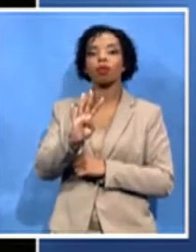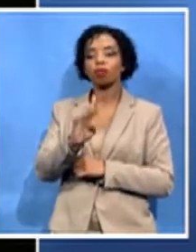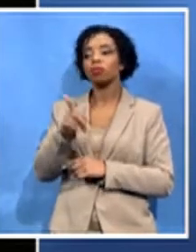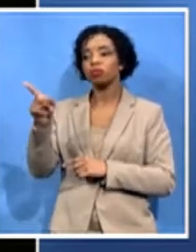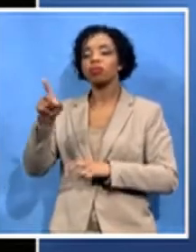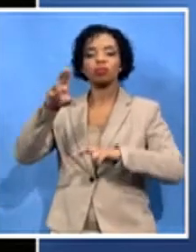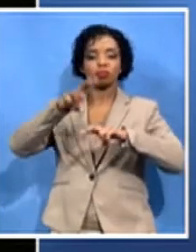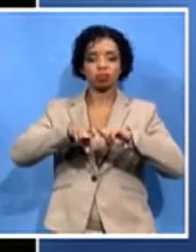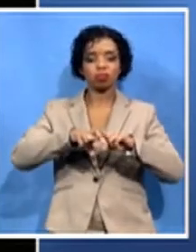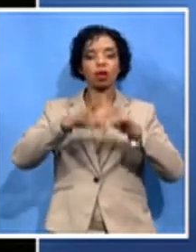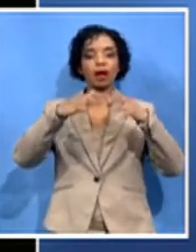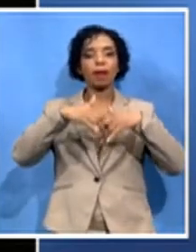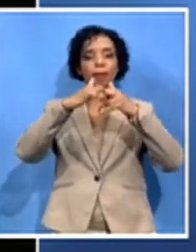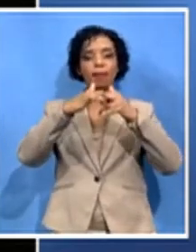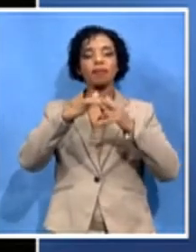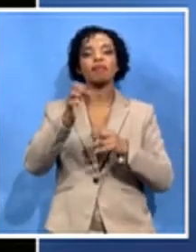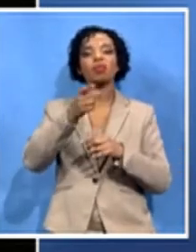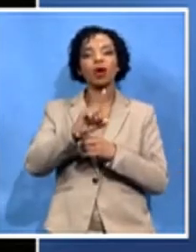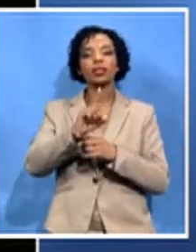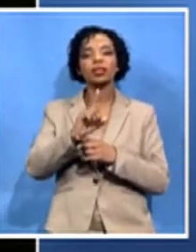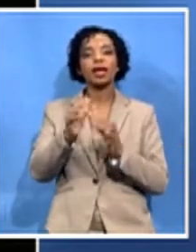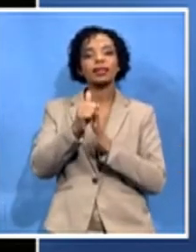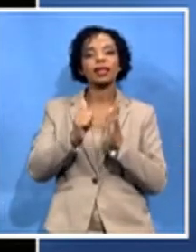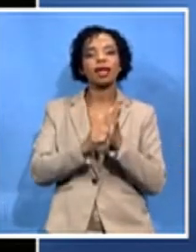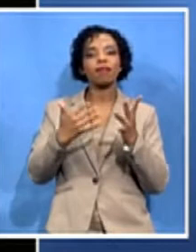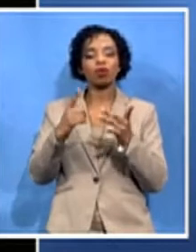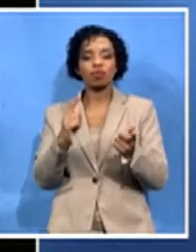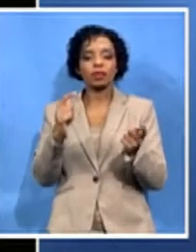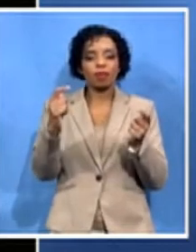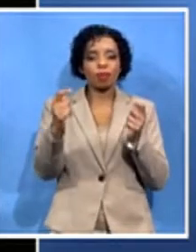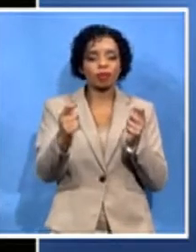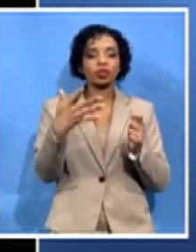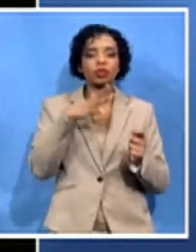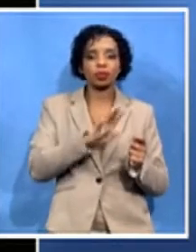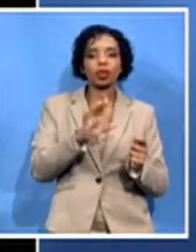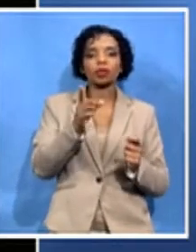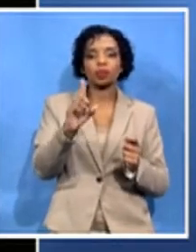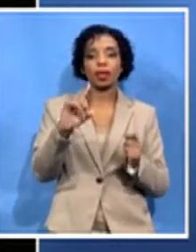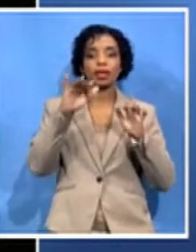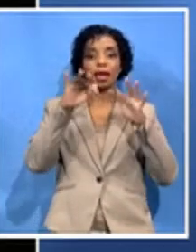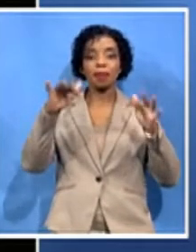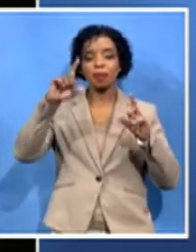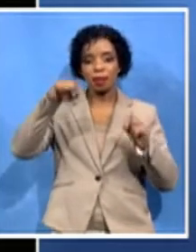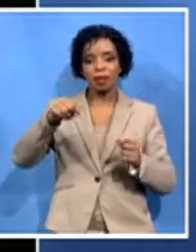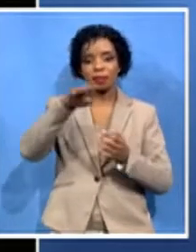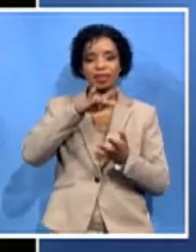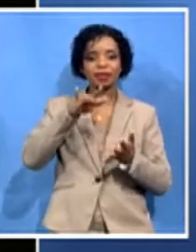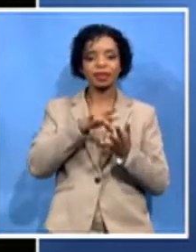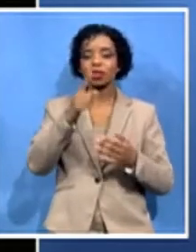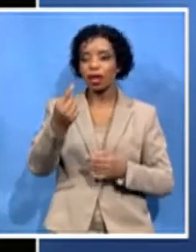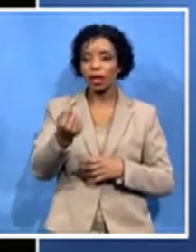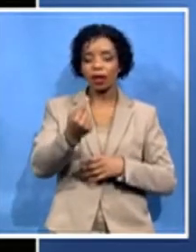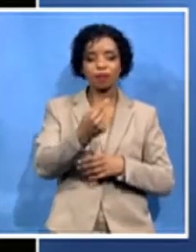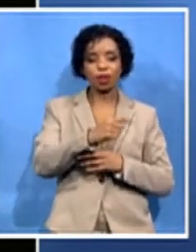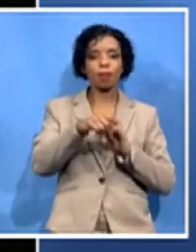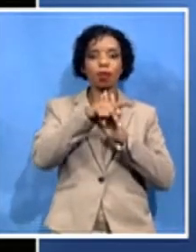ensuring that the people are put at the center of every policy, of every system, of every development